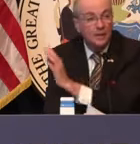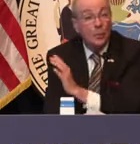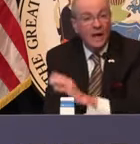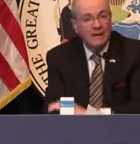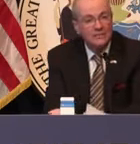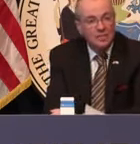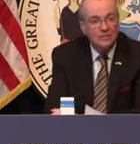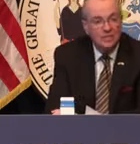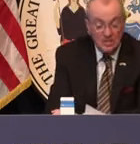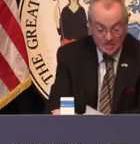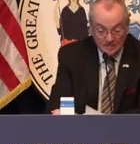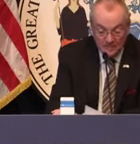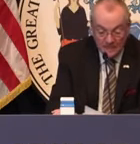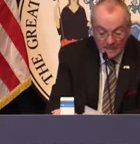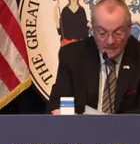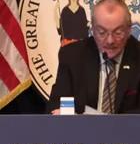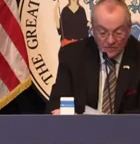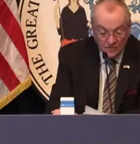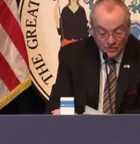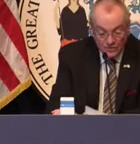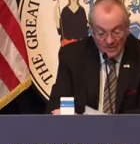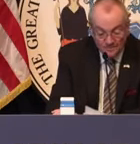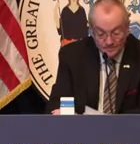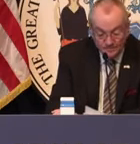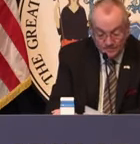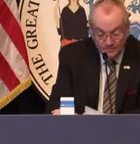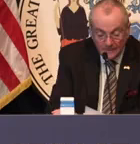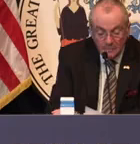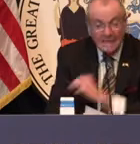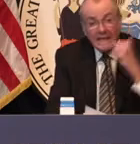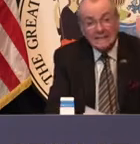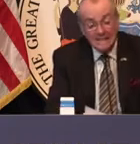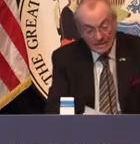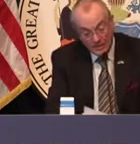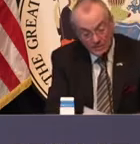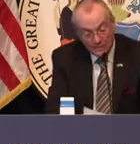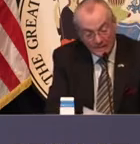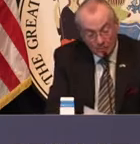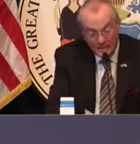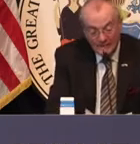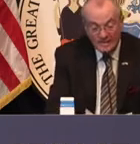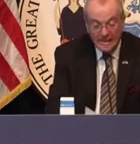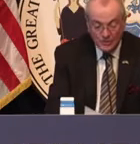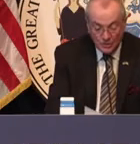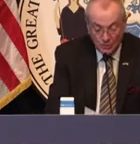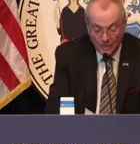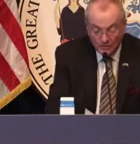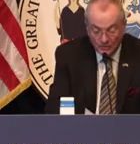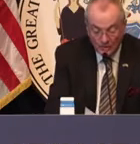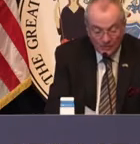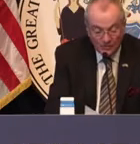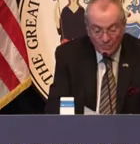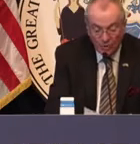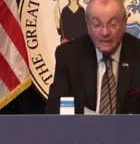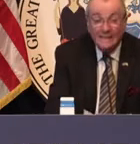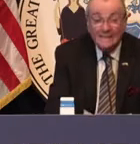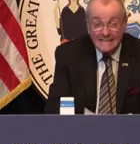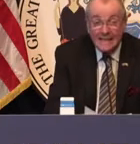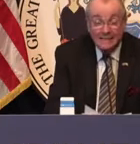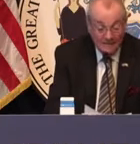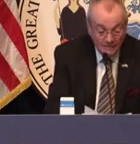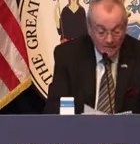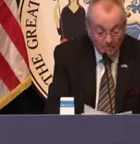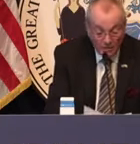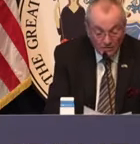pulsing and the waves of testing through the state. But again, to get to the point that we need to get to, we also need to see more